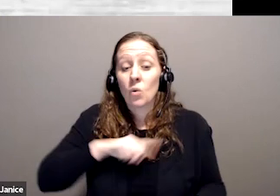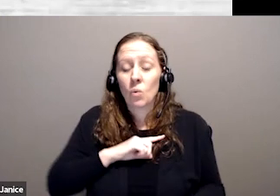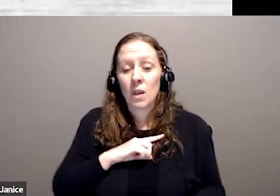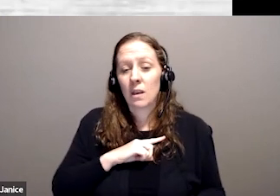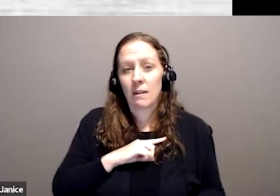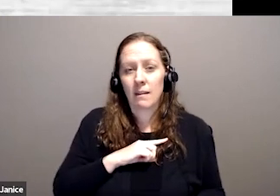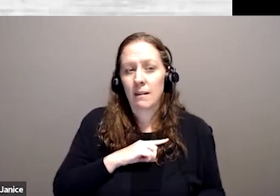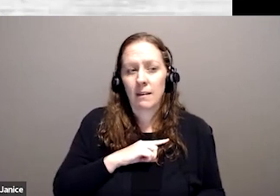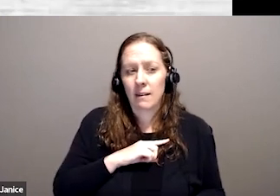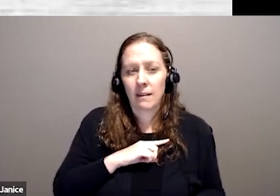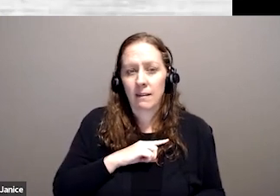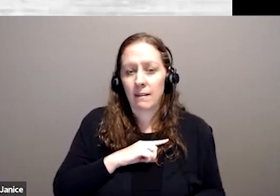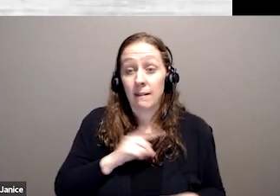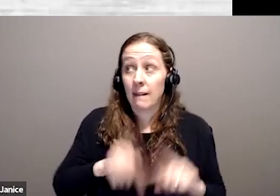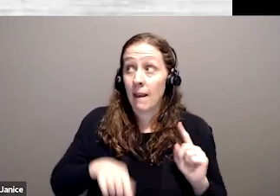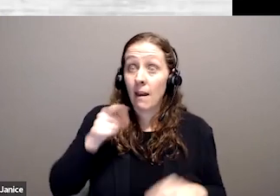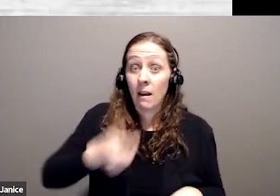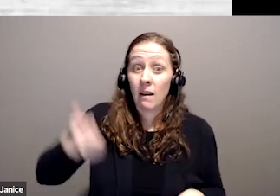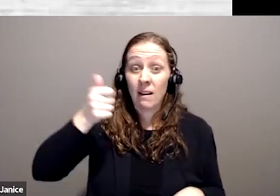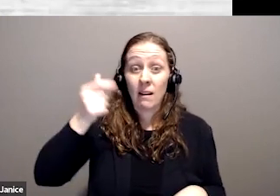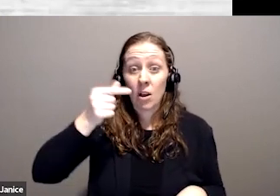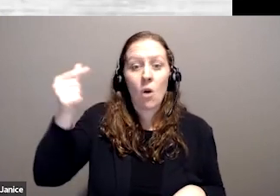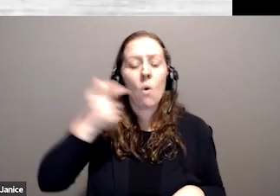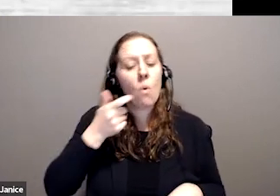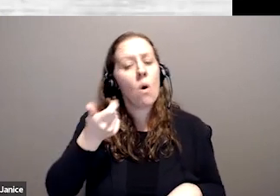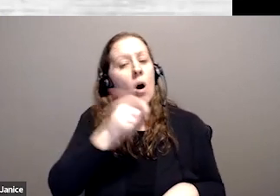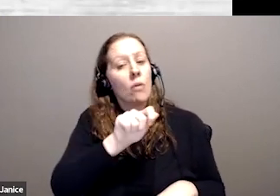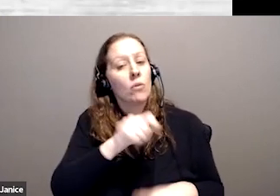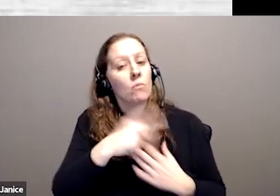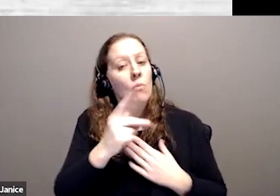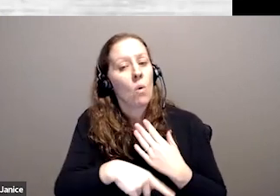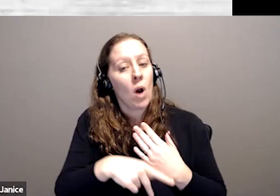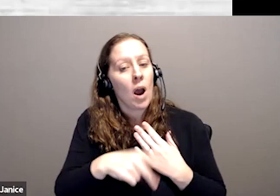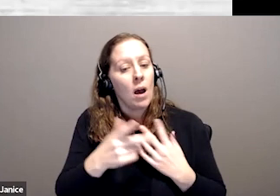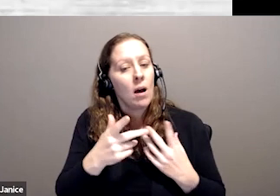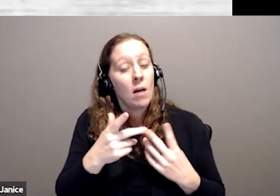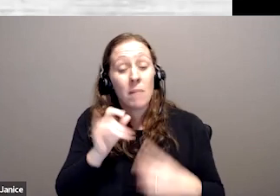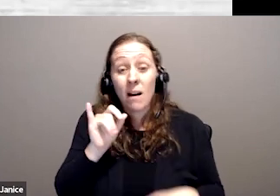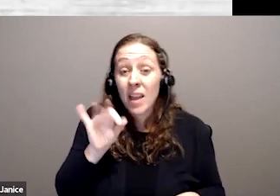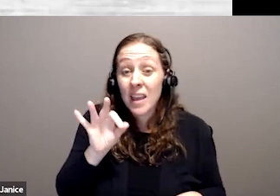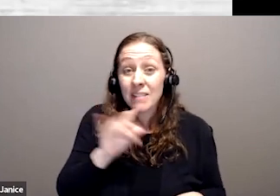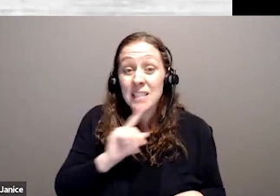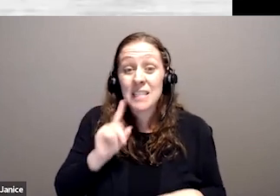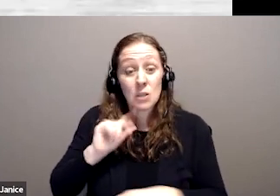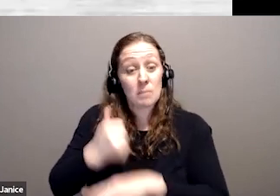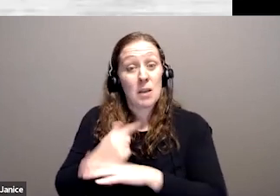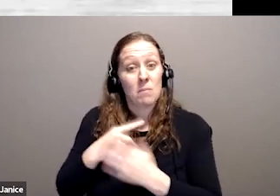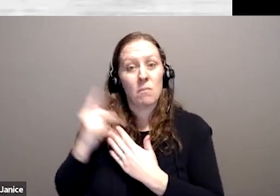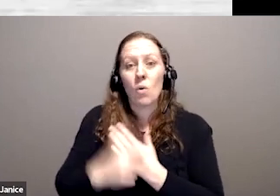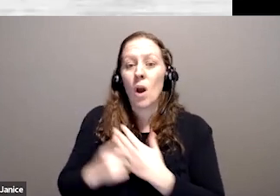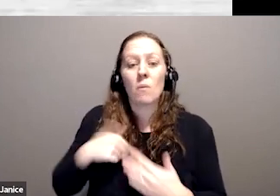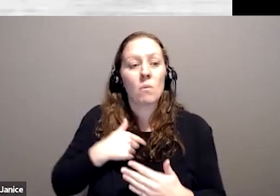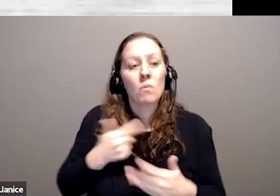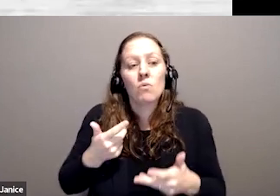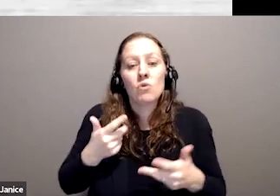when the minister says we're going to offset other programs, if we had a single base benefit, we wouldn't want them to offset